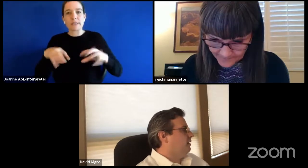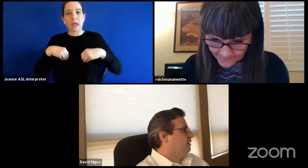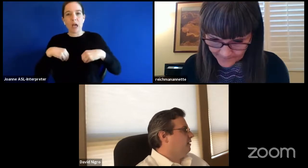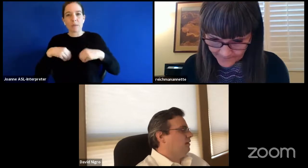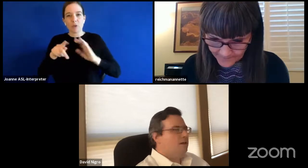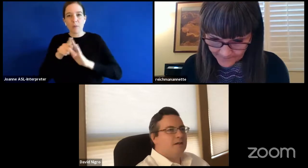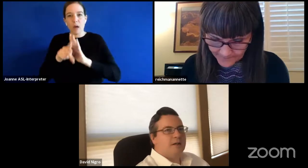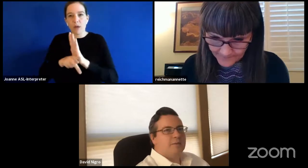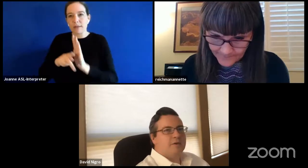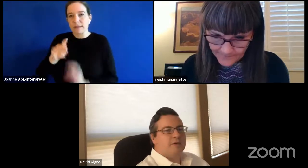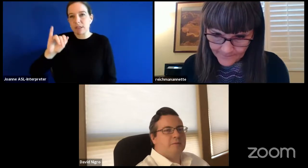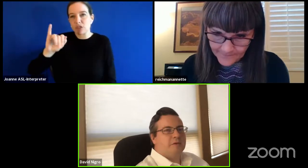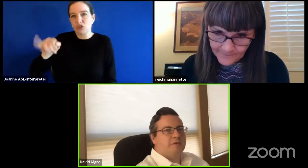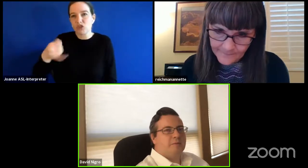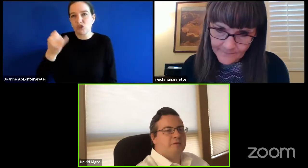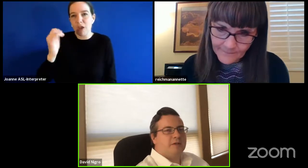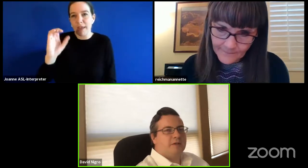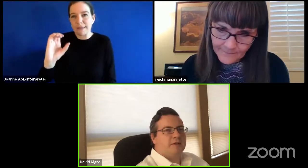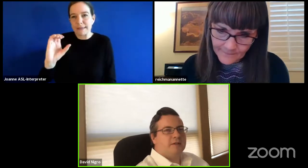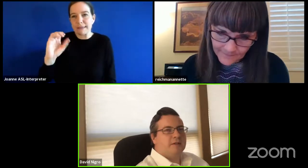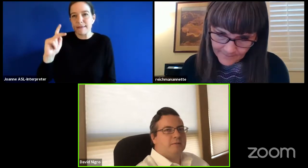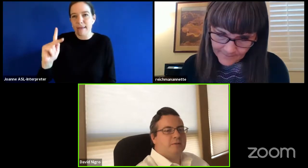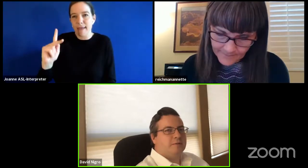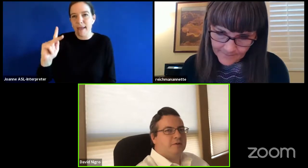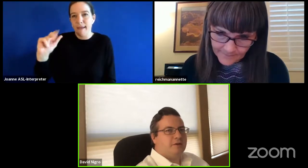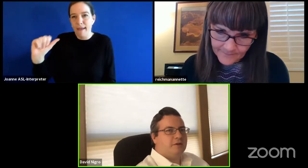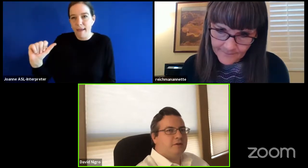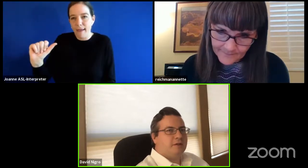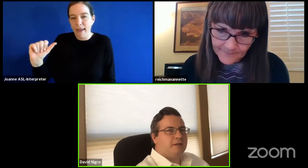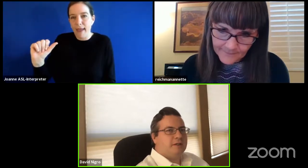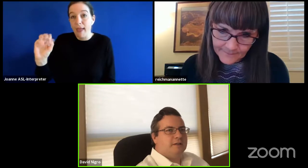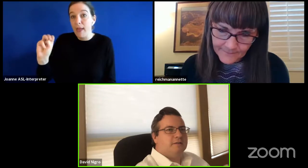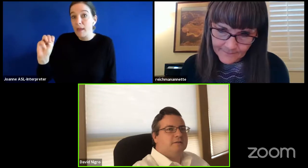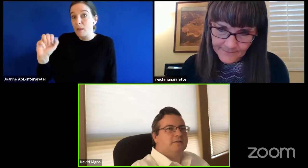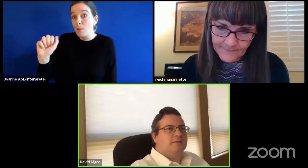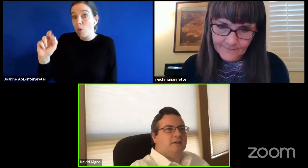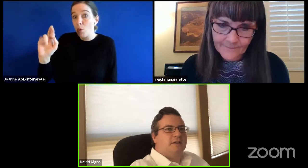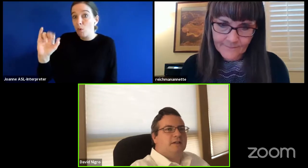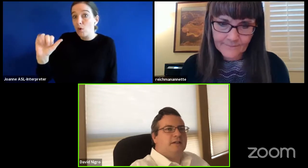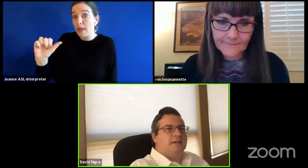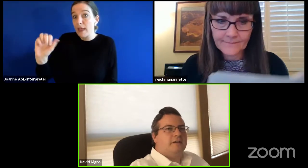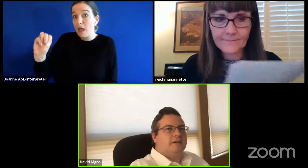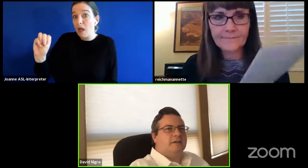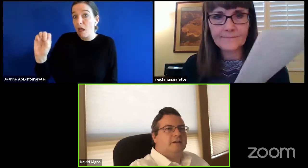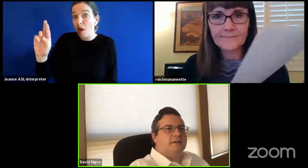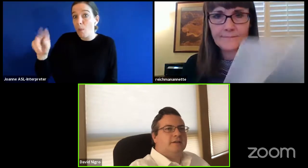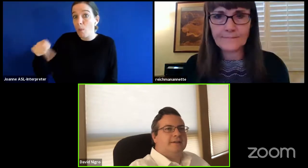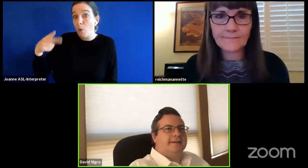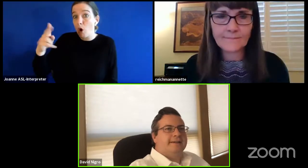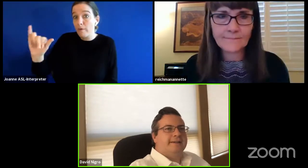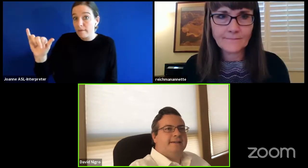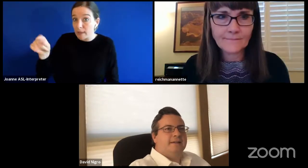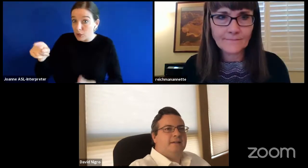uh maria murphy maria miss murphy are you on the the line here